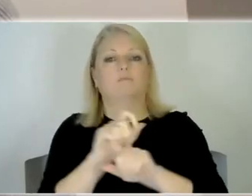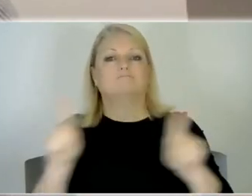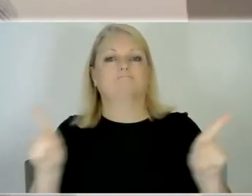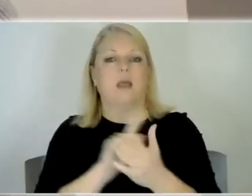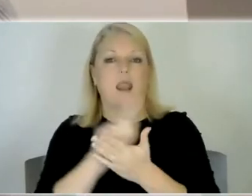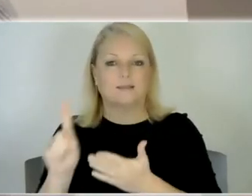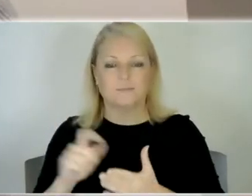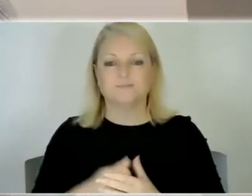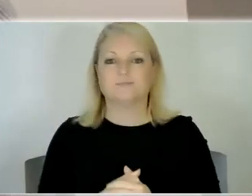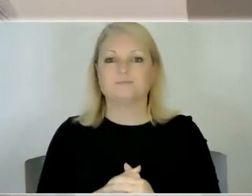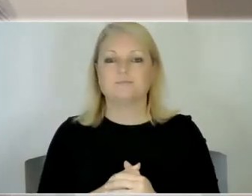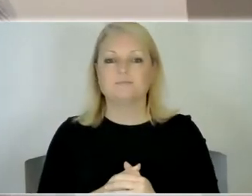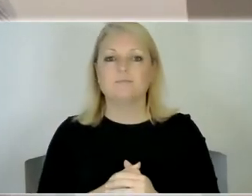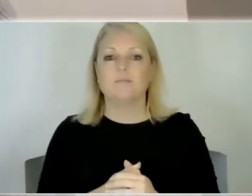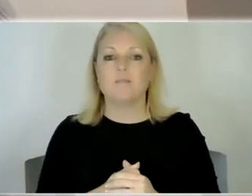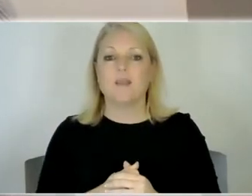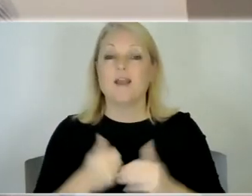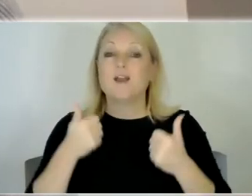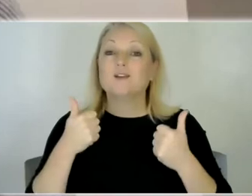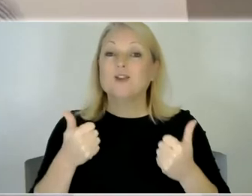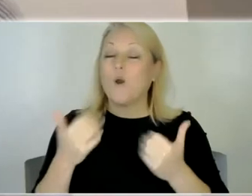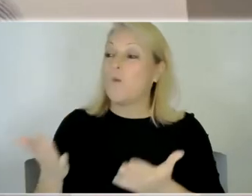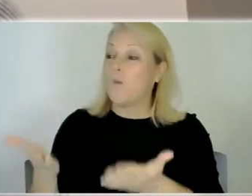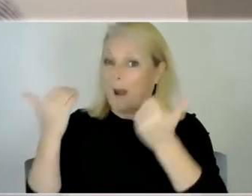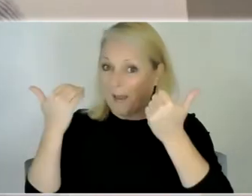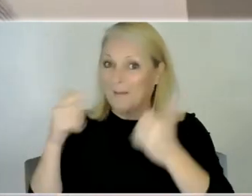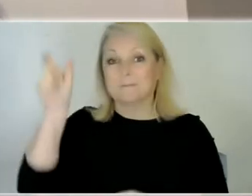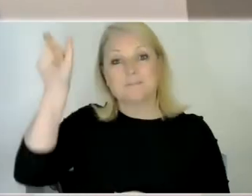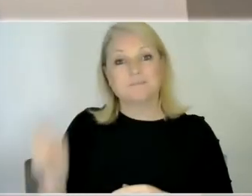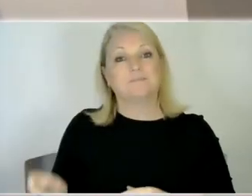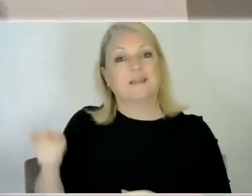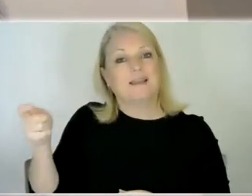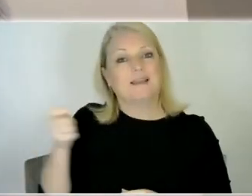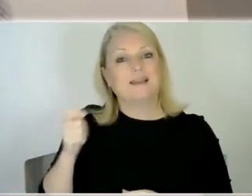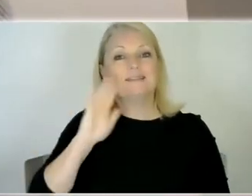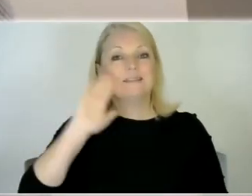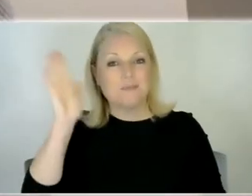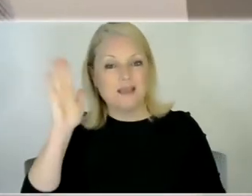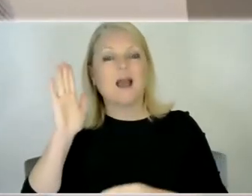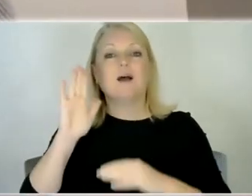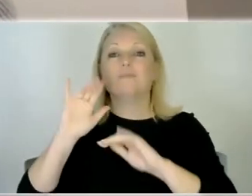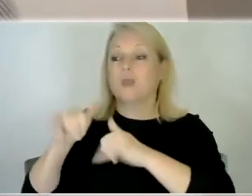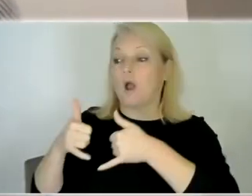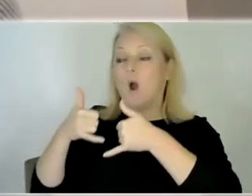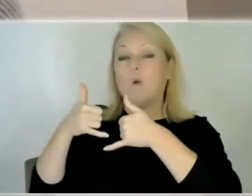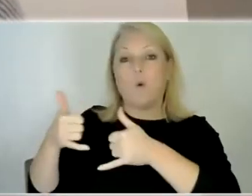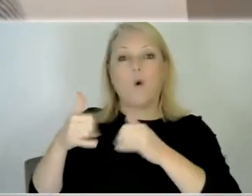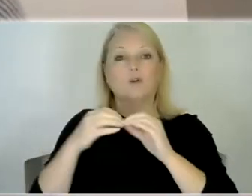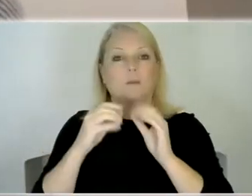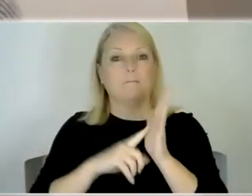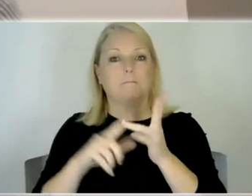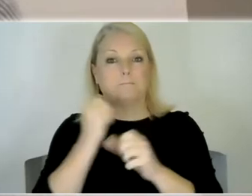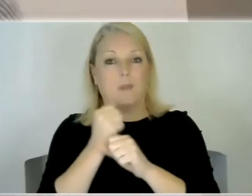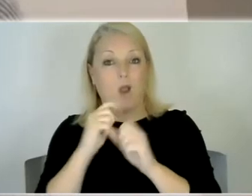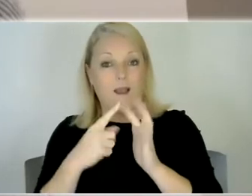Okay so we are thrilled to now welcome our special guest speaker and award-winning blogger James Hunt all the way